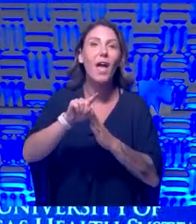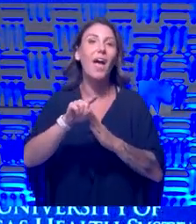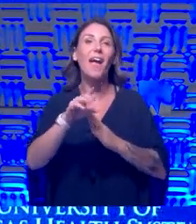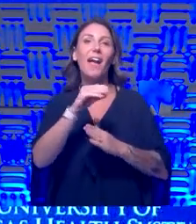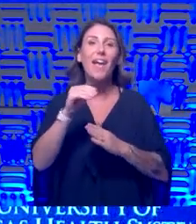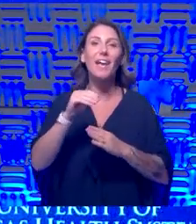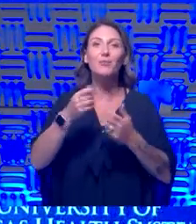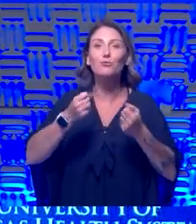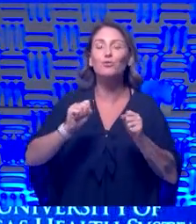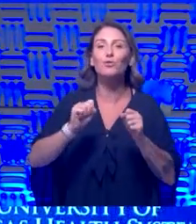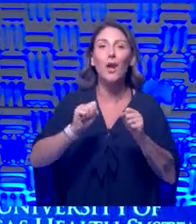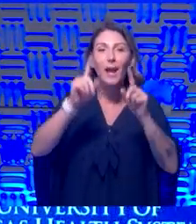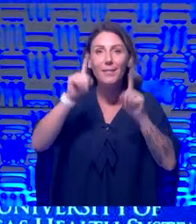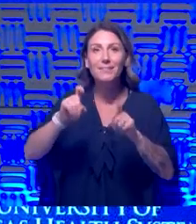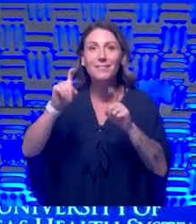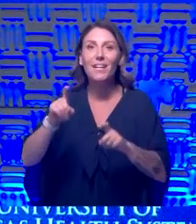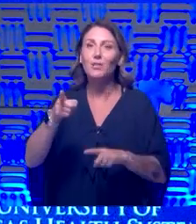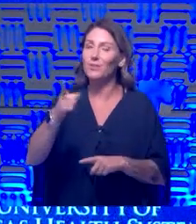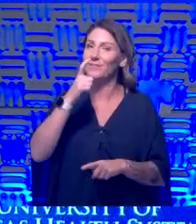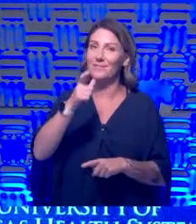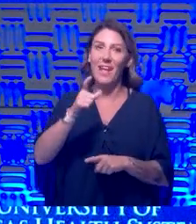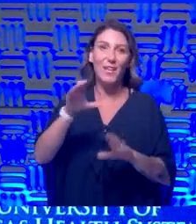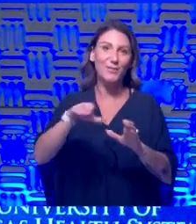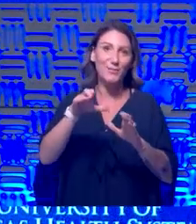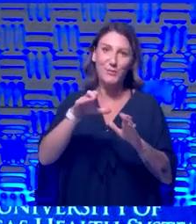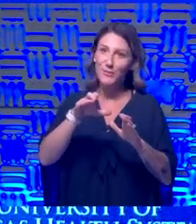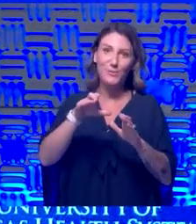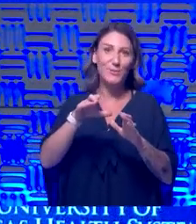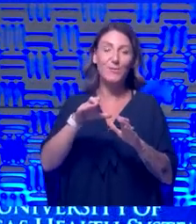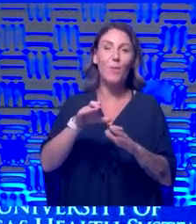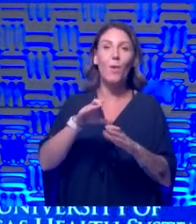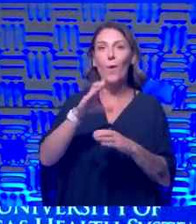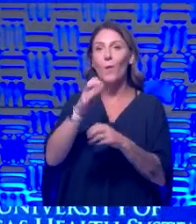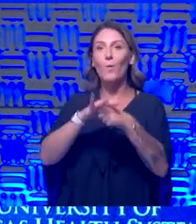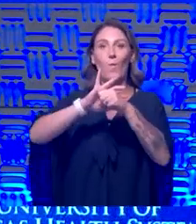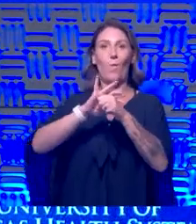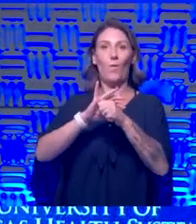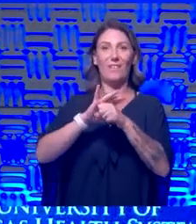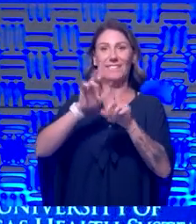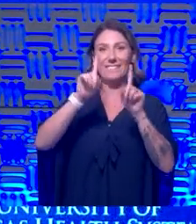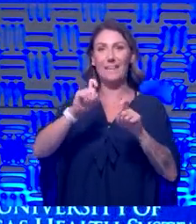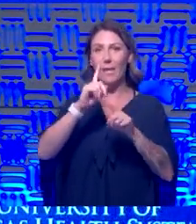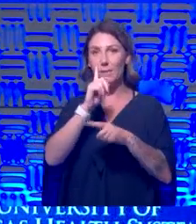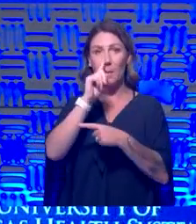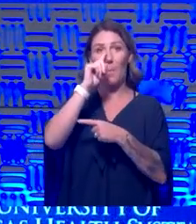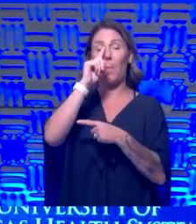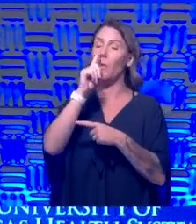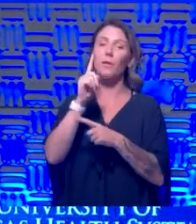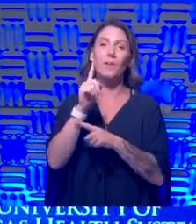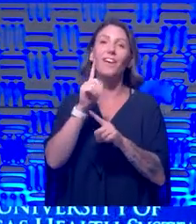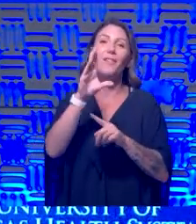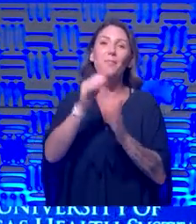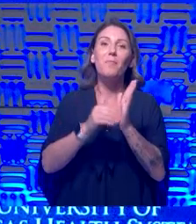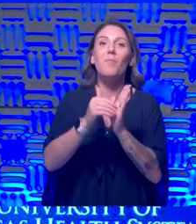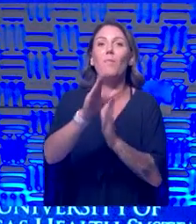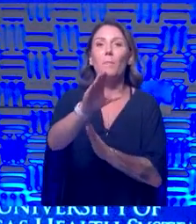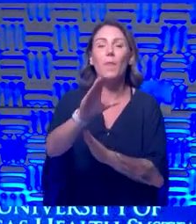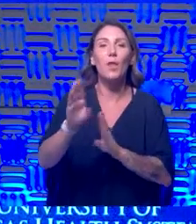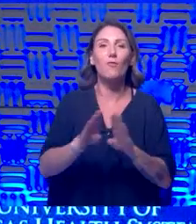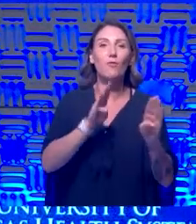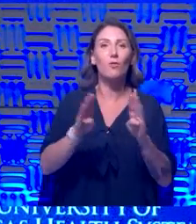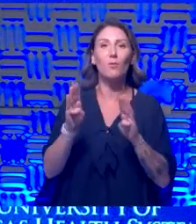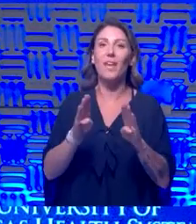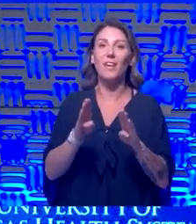We did not do a COVID test on arrival. We did the symptom check. And I also knew her pattern of behavior was such that she was really good